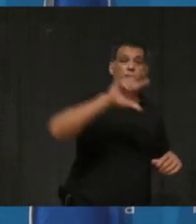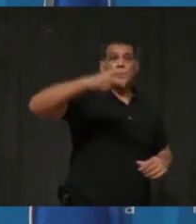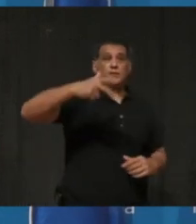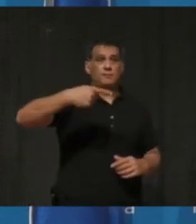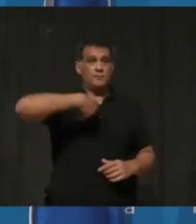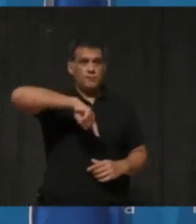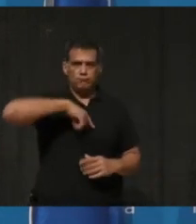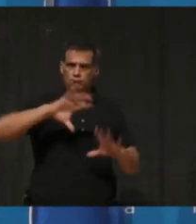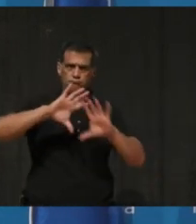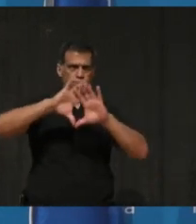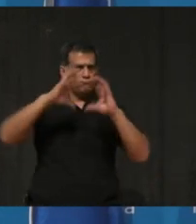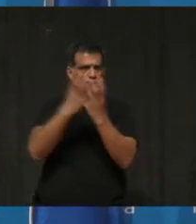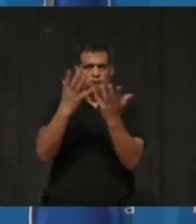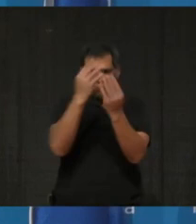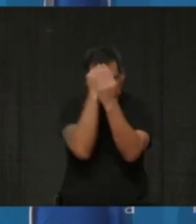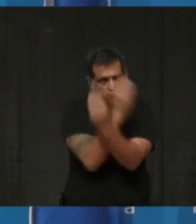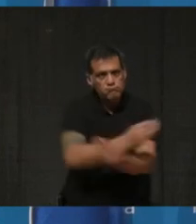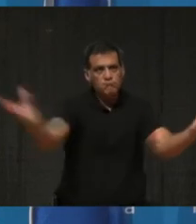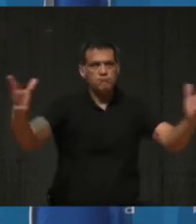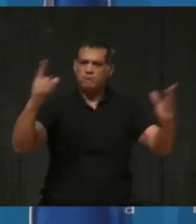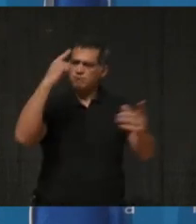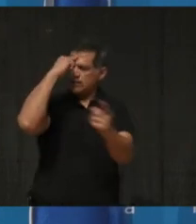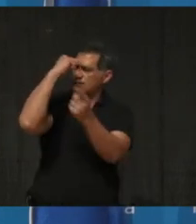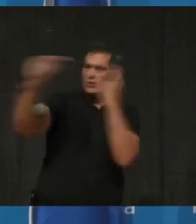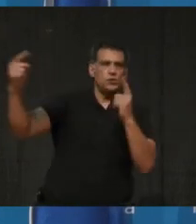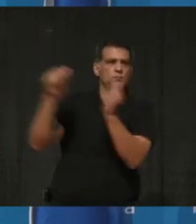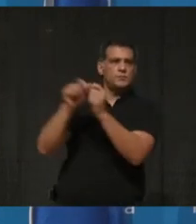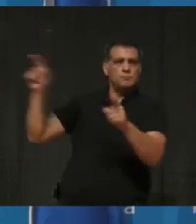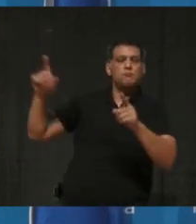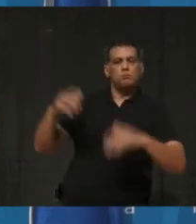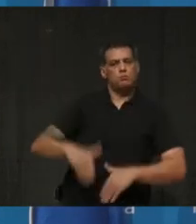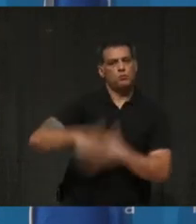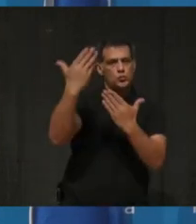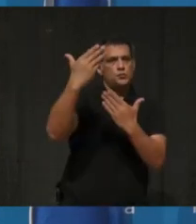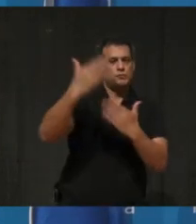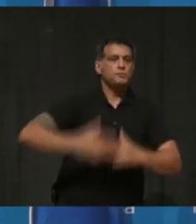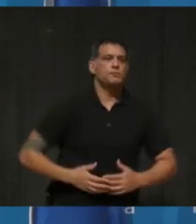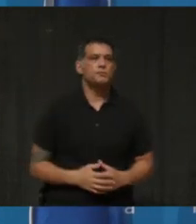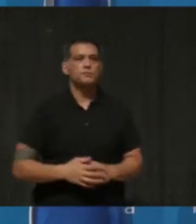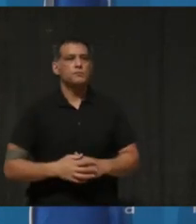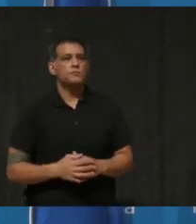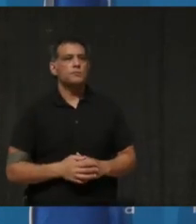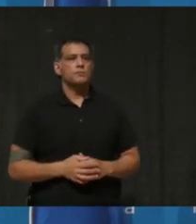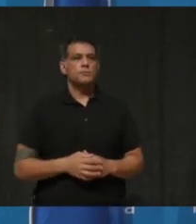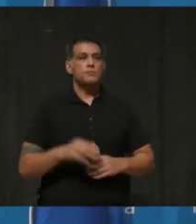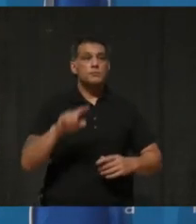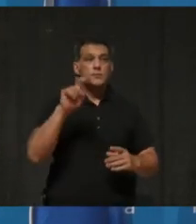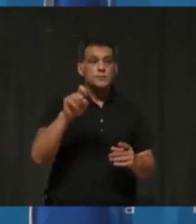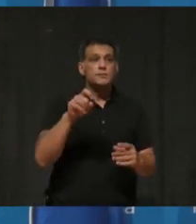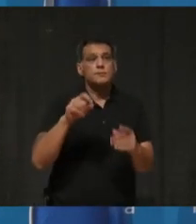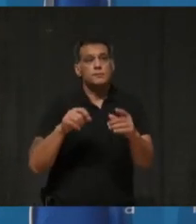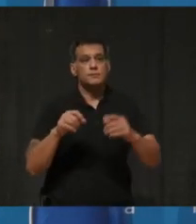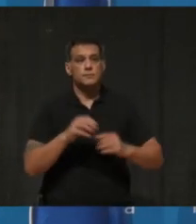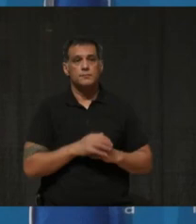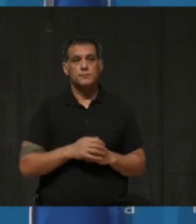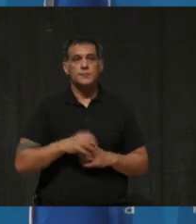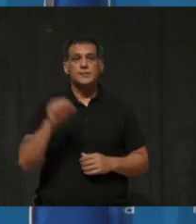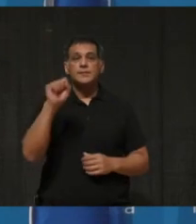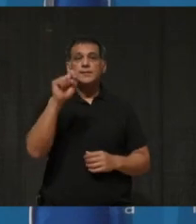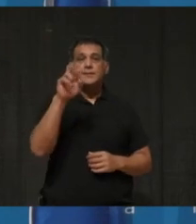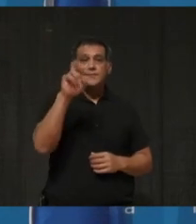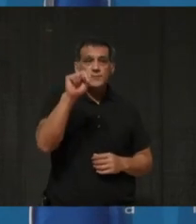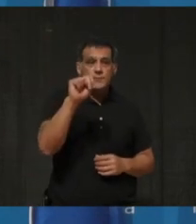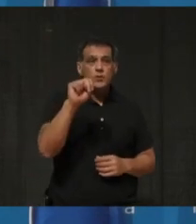I'm ready for questions from the media. Thank you. Your first question comes from Steve Cornwell at the Mississauga